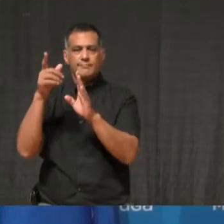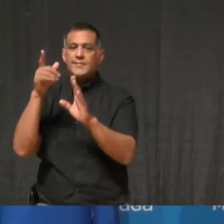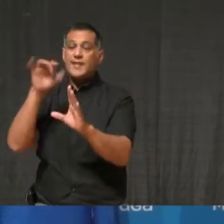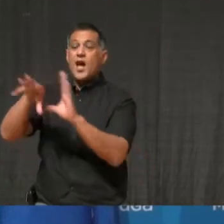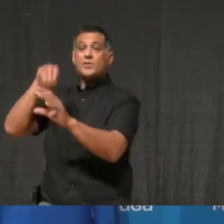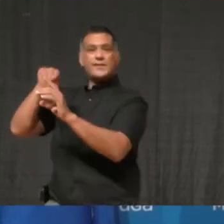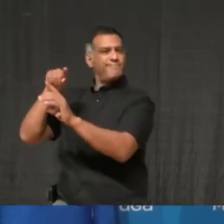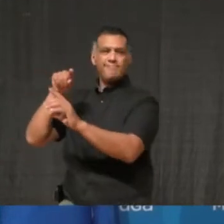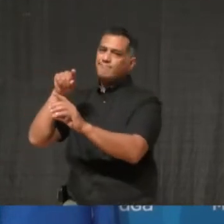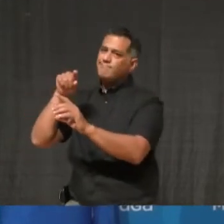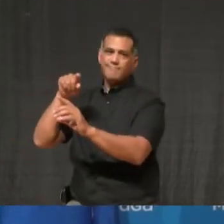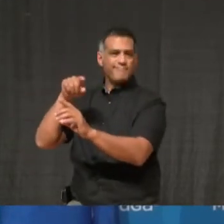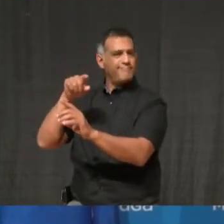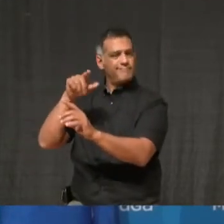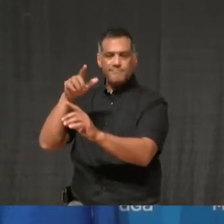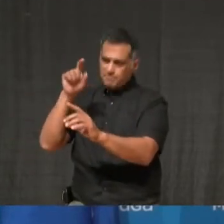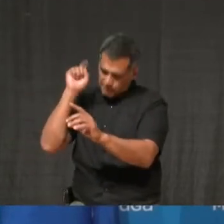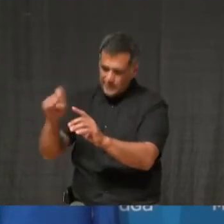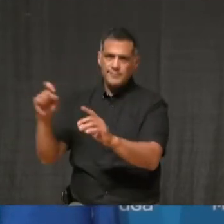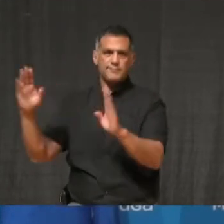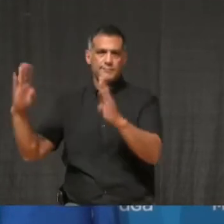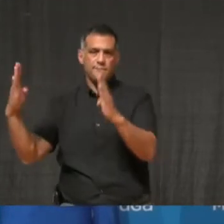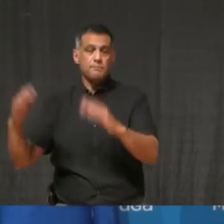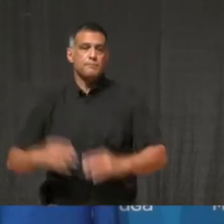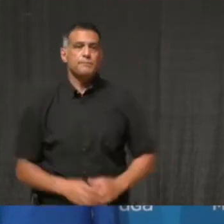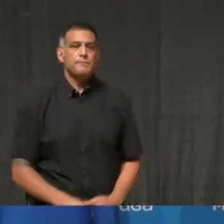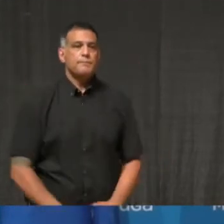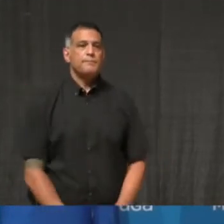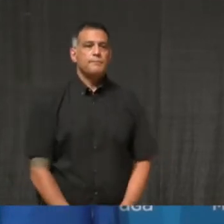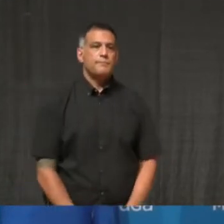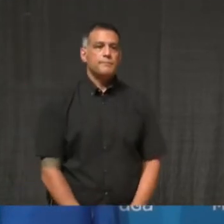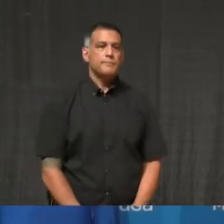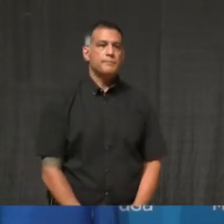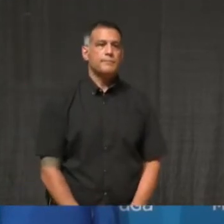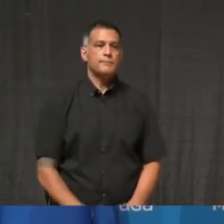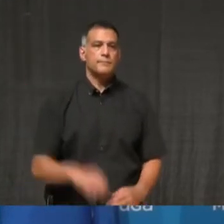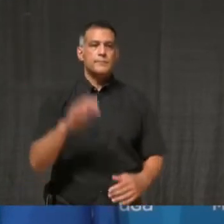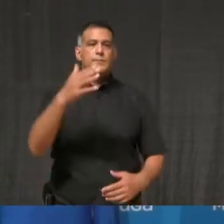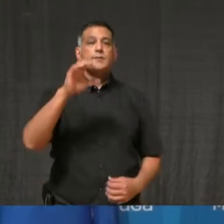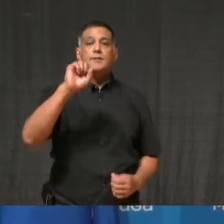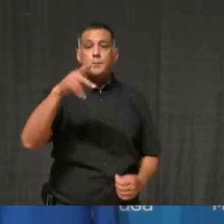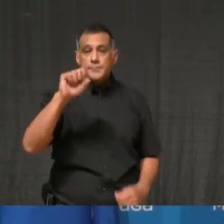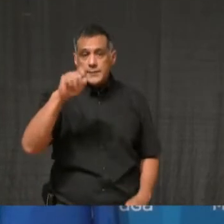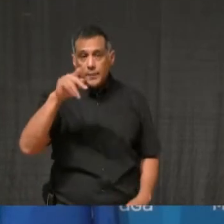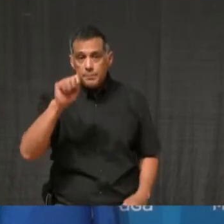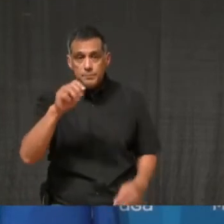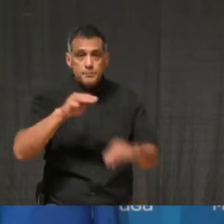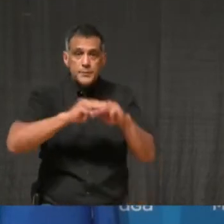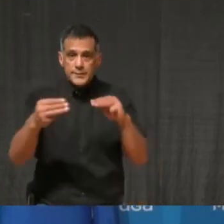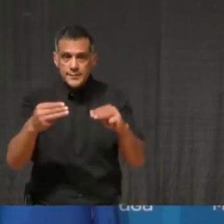Mayor Crombie, your next question comes from Steve from the Mississauga News. Steve, please go ahead and unmute your line.